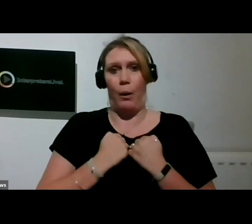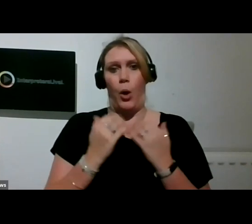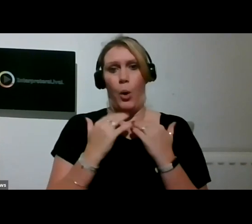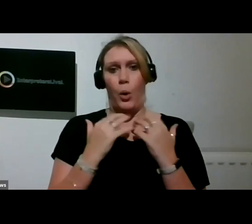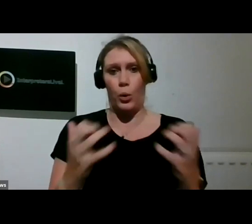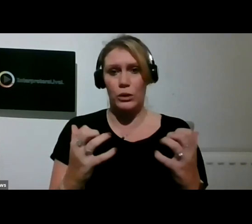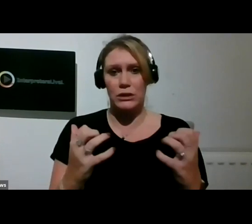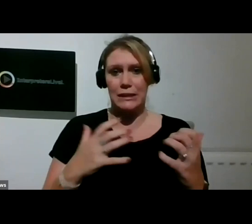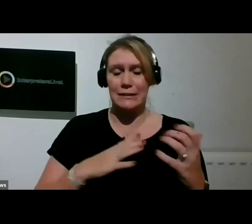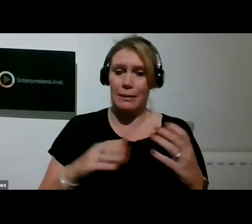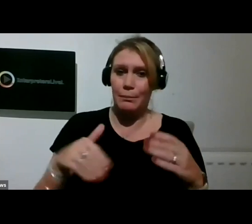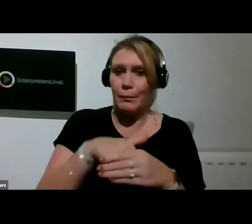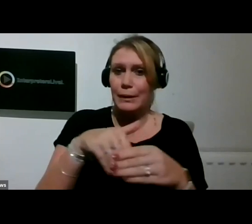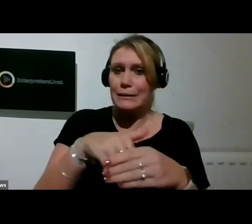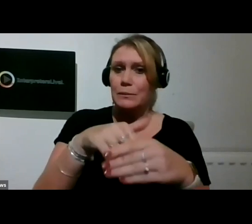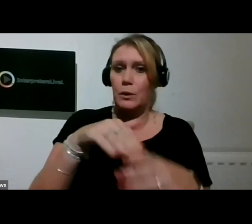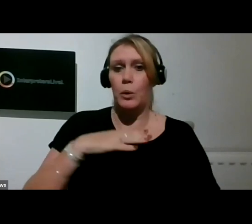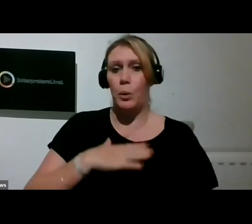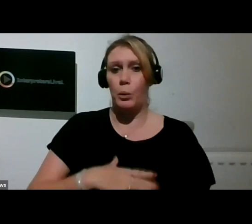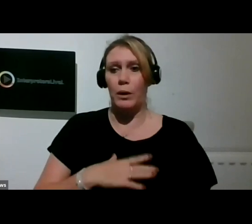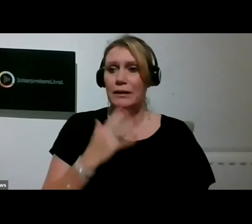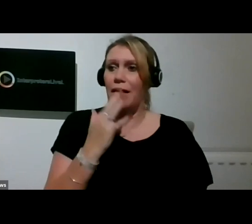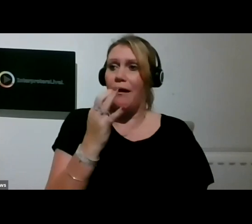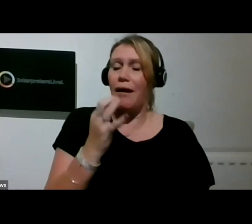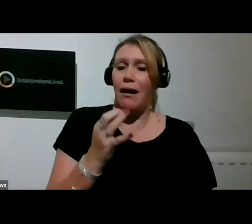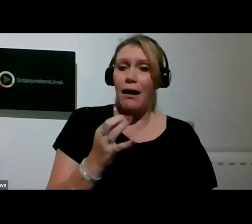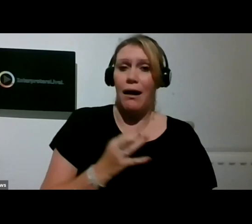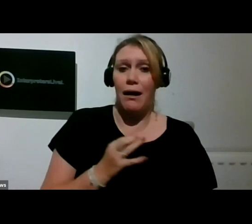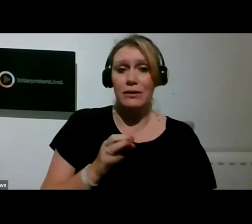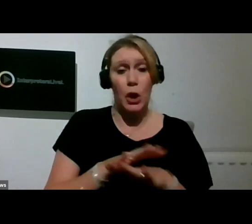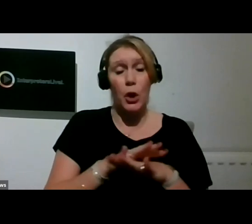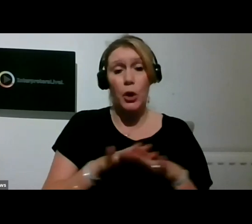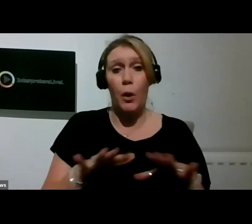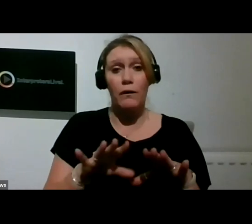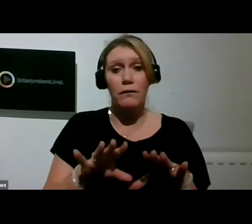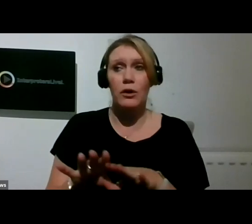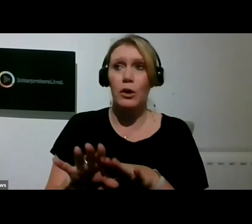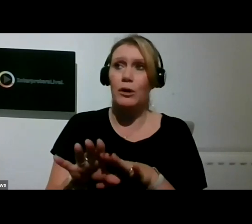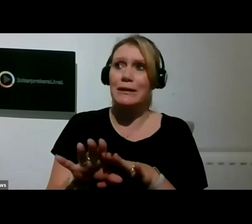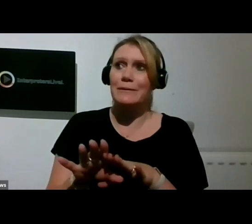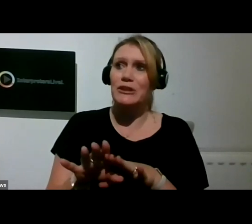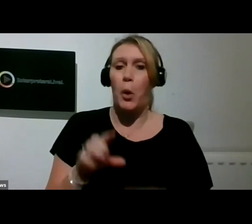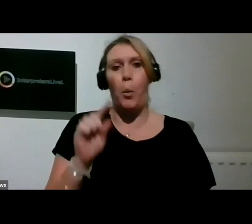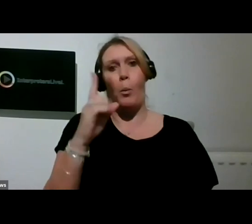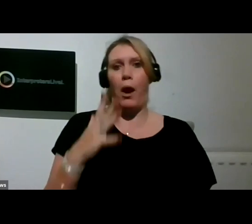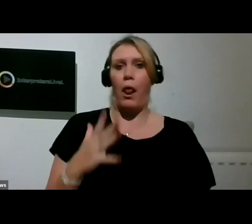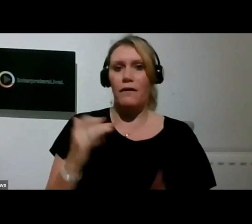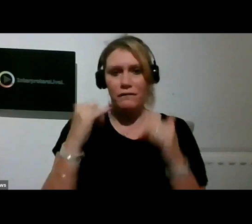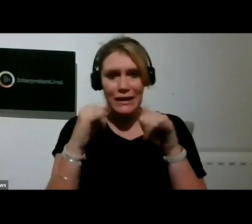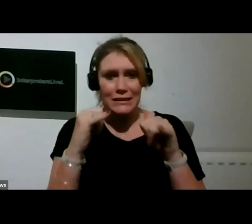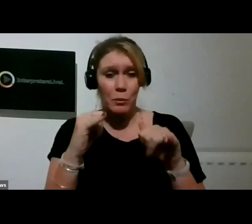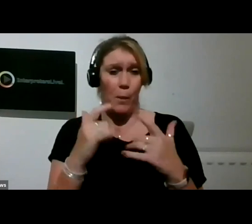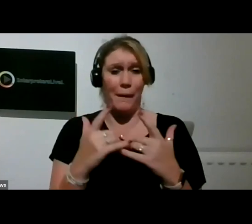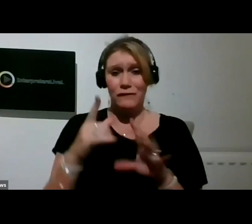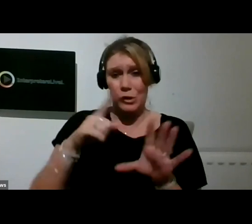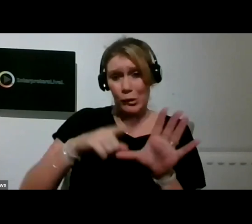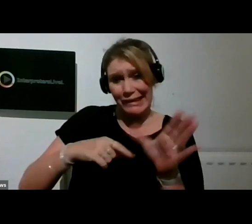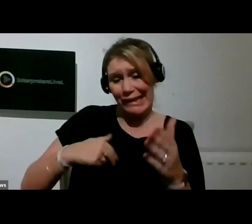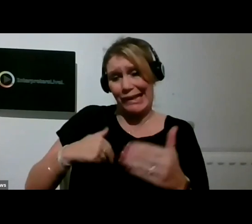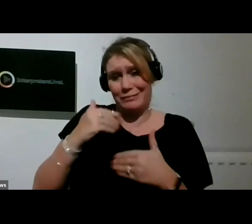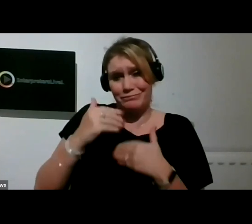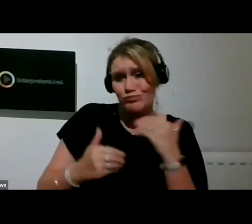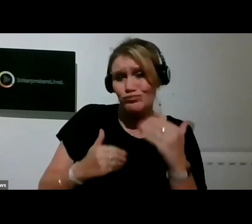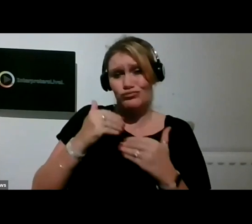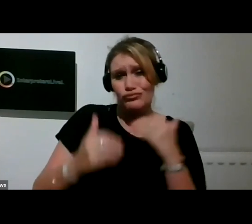participants who asked not just for an annual festival but also for a year-round continuation of the